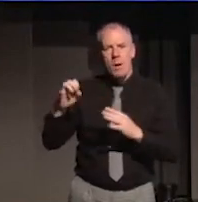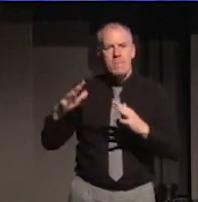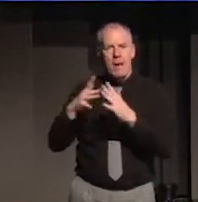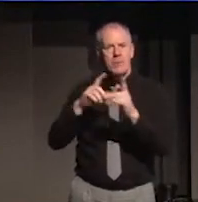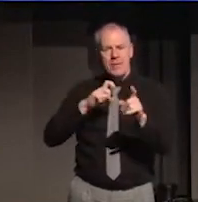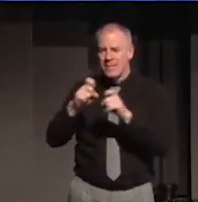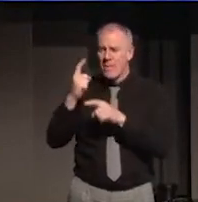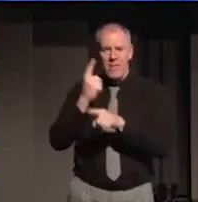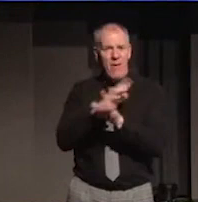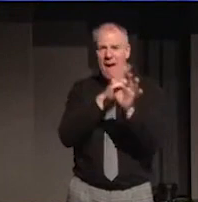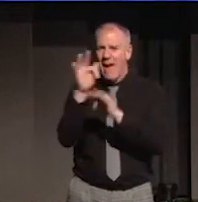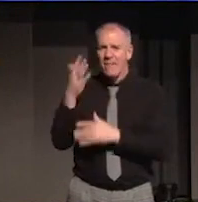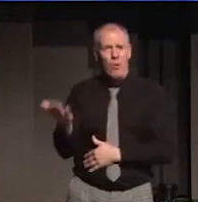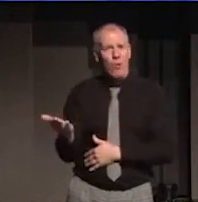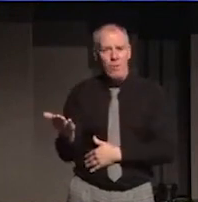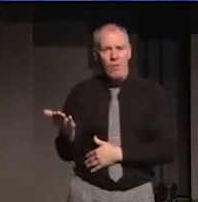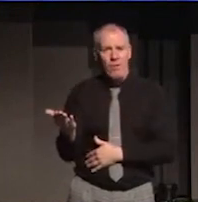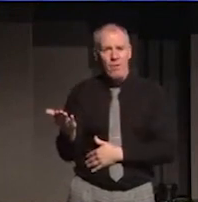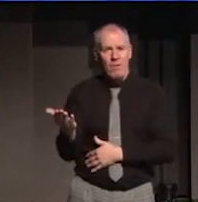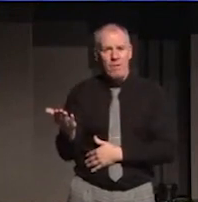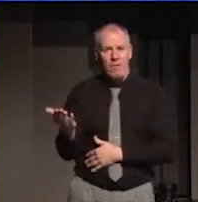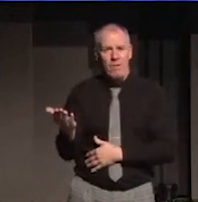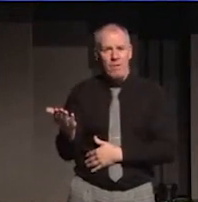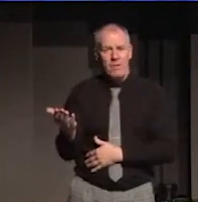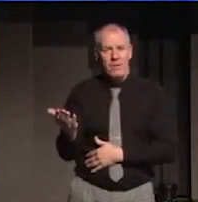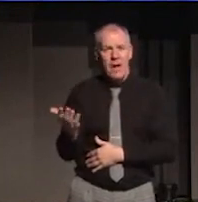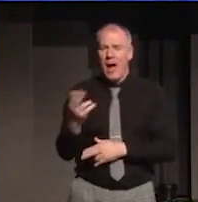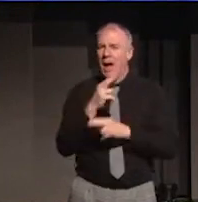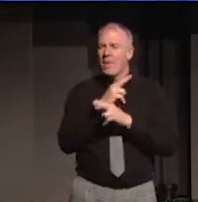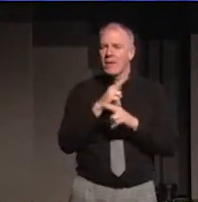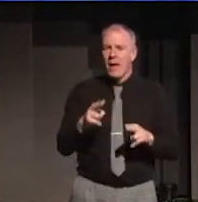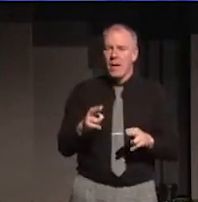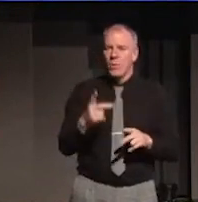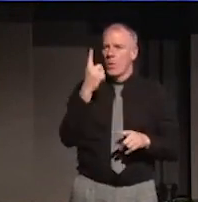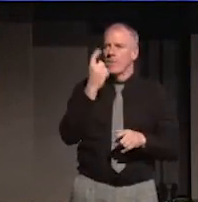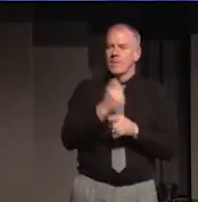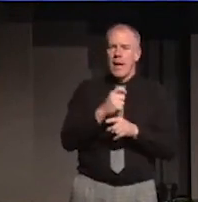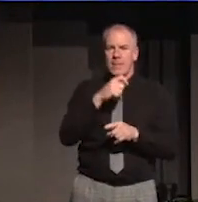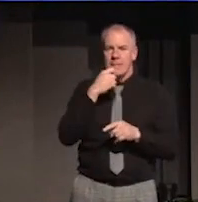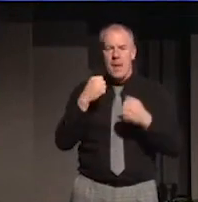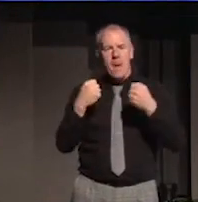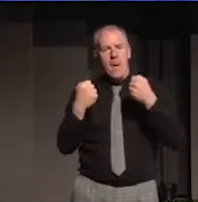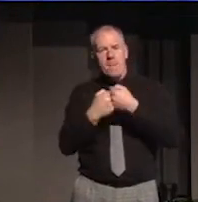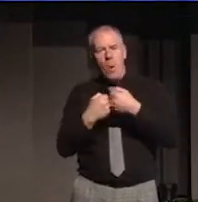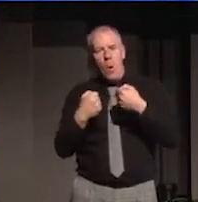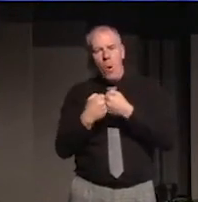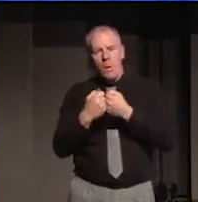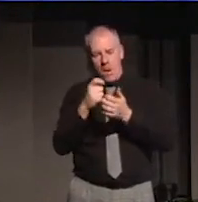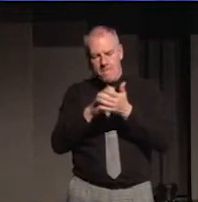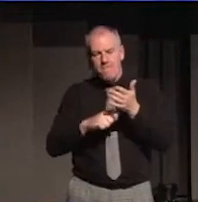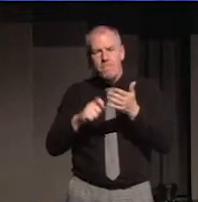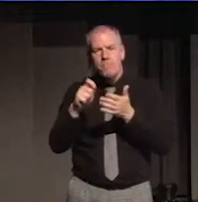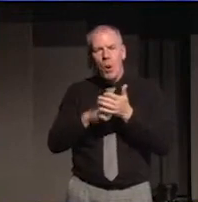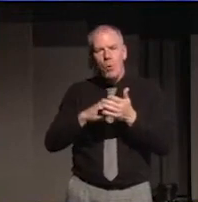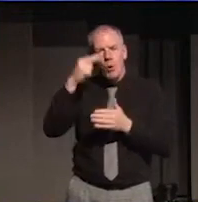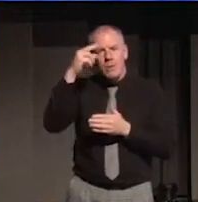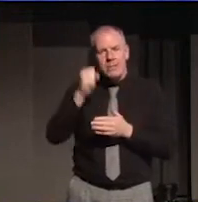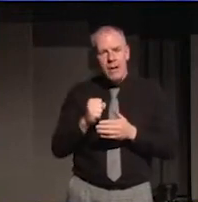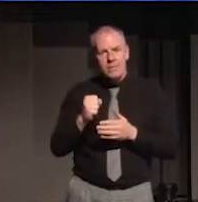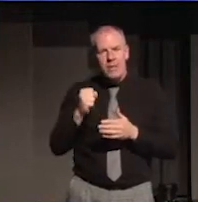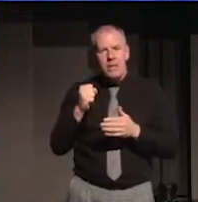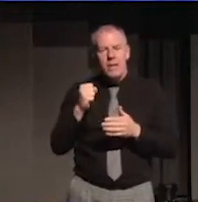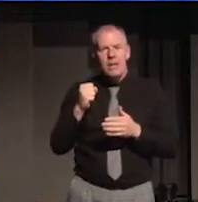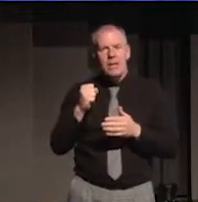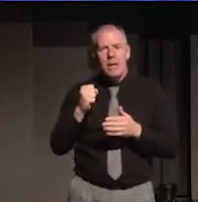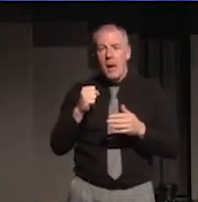when you get home. Now, I'm not for a second saying that a border poll is anywhere near as important as down winning